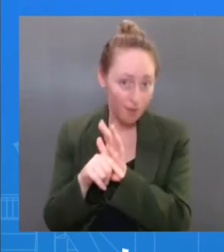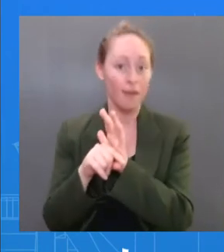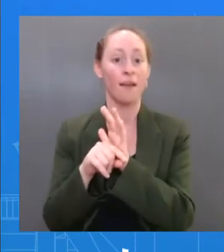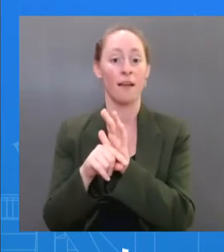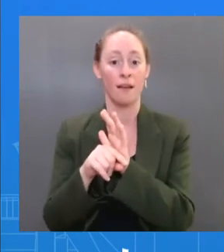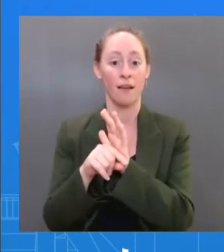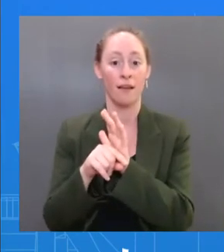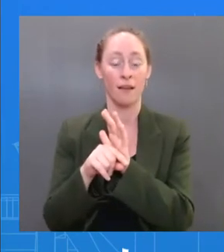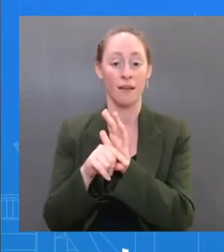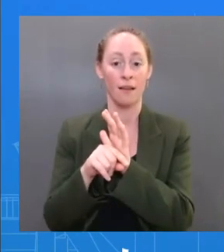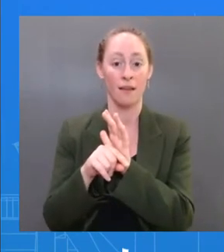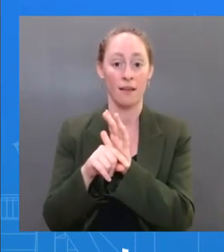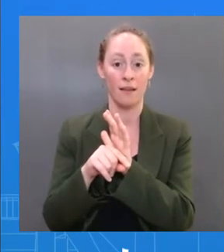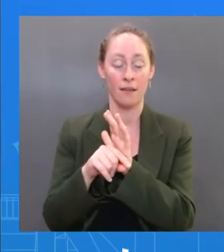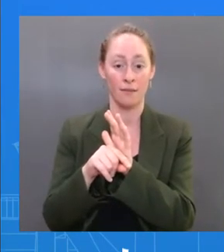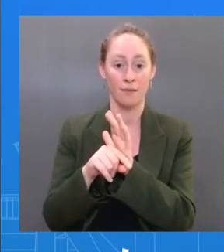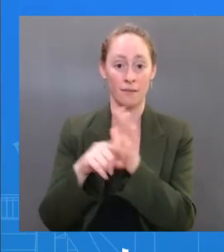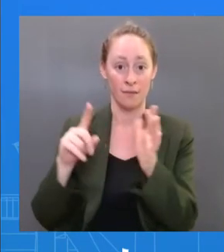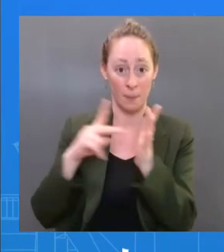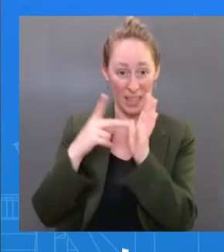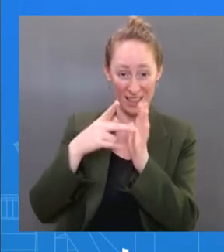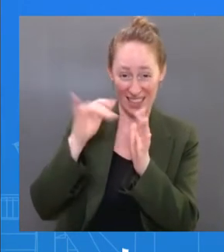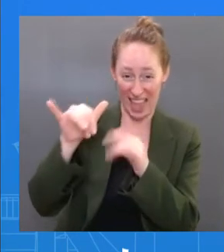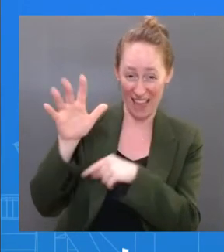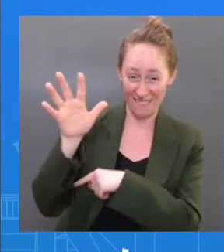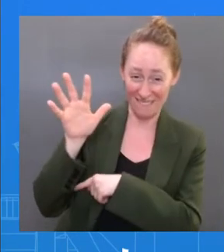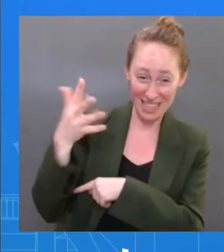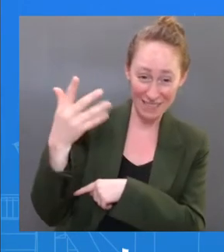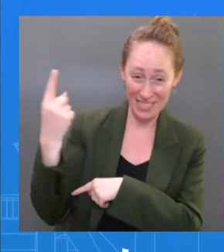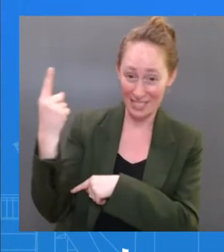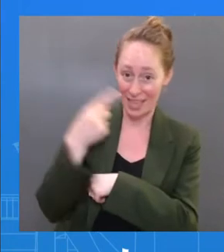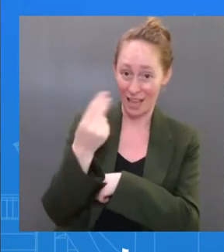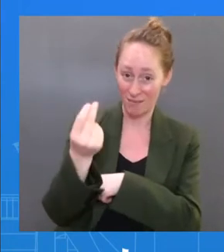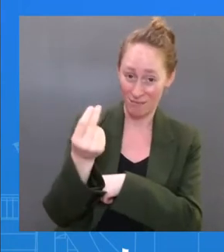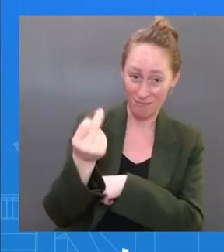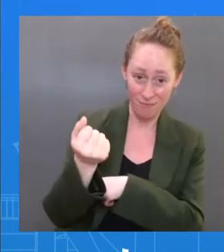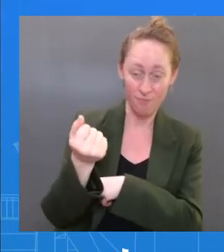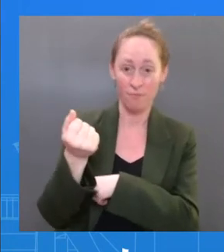guidance on this is very clear. You have to isolate for five days.